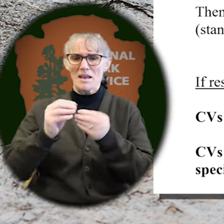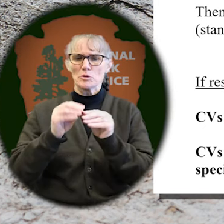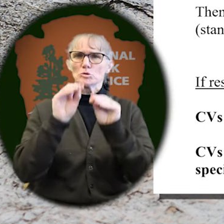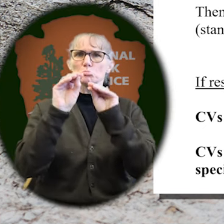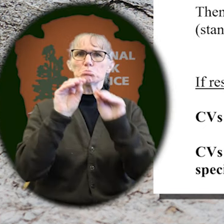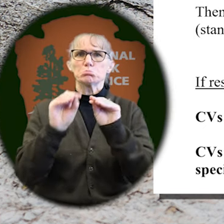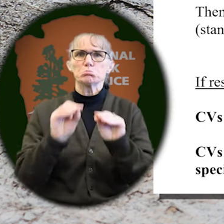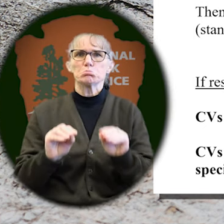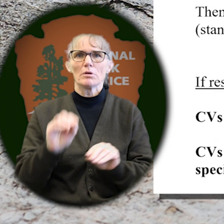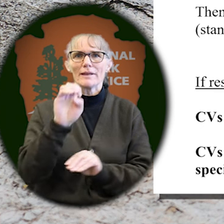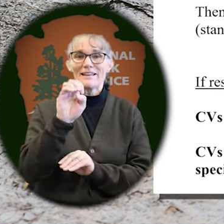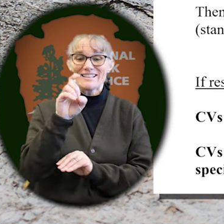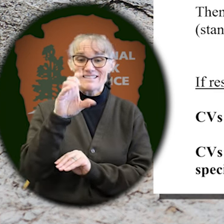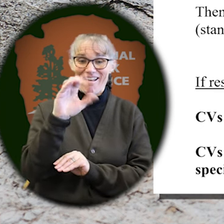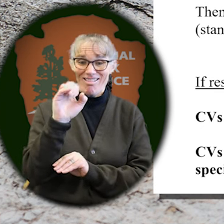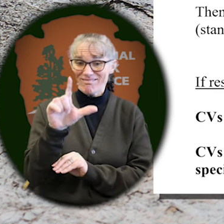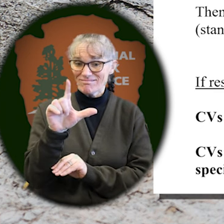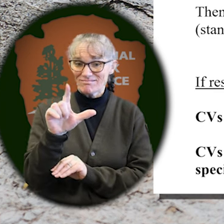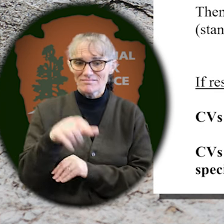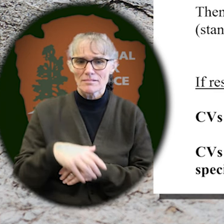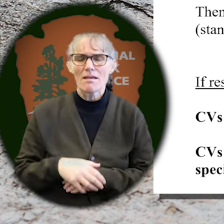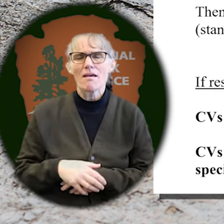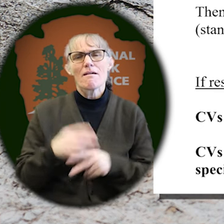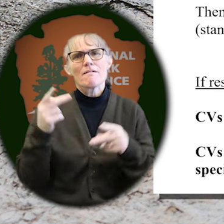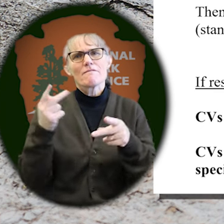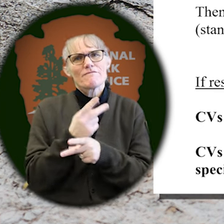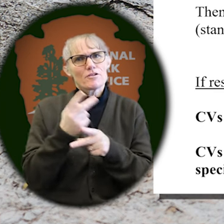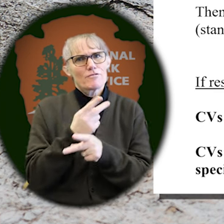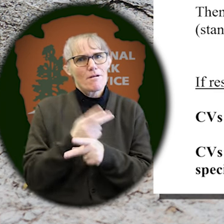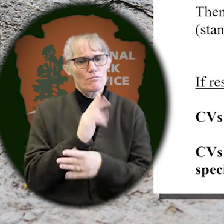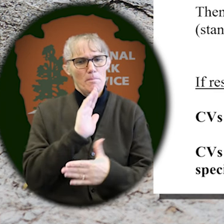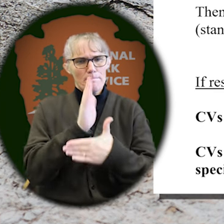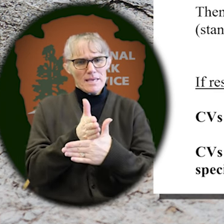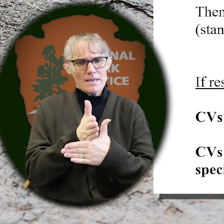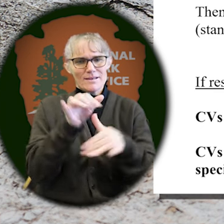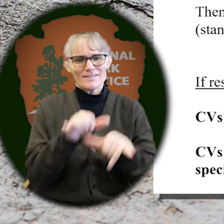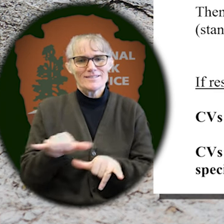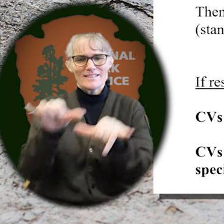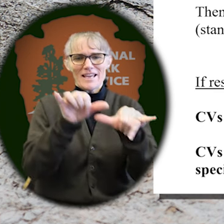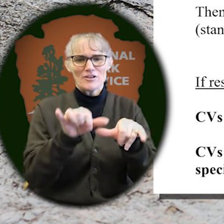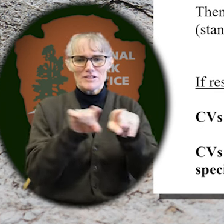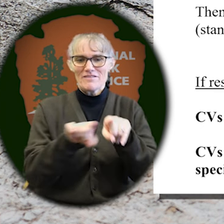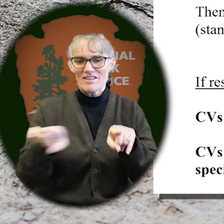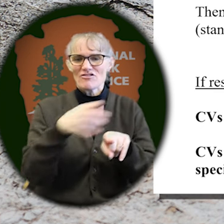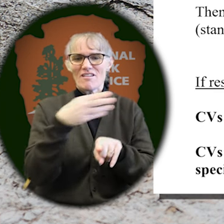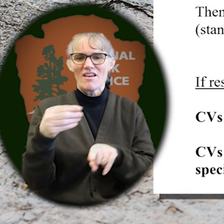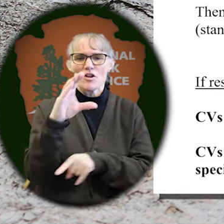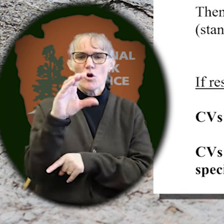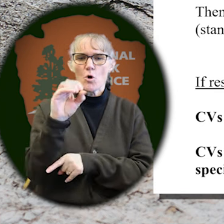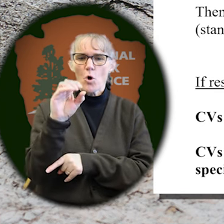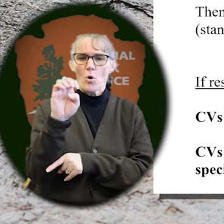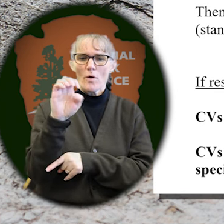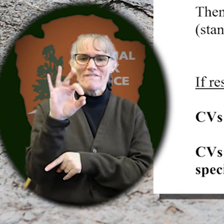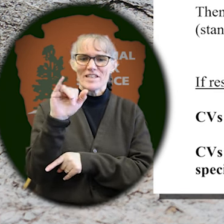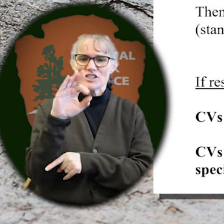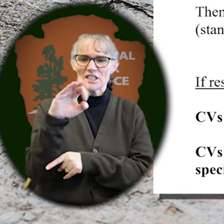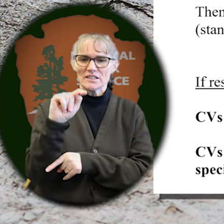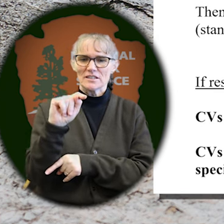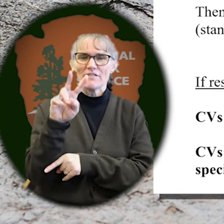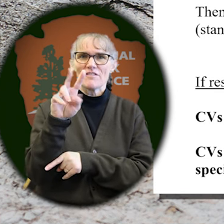data into Excel, and then calculated for the mean, standard deviation, and coefficient of the variation.